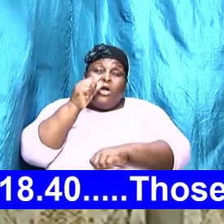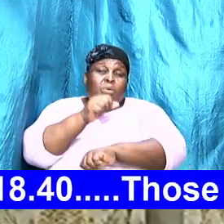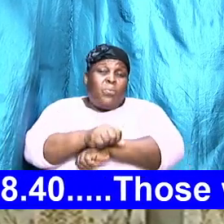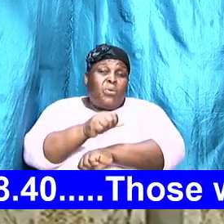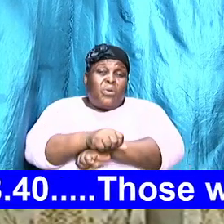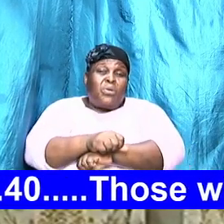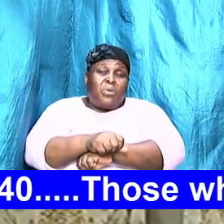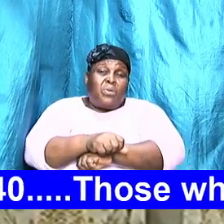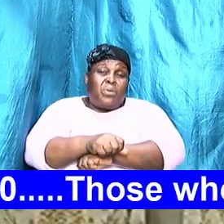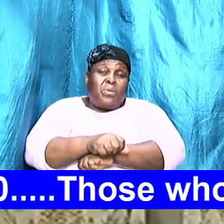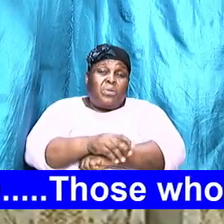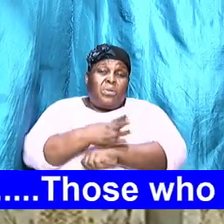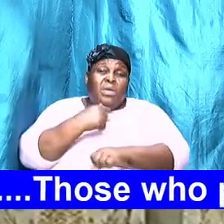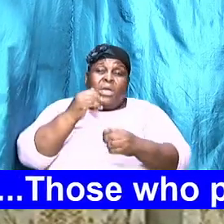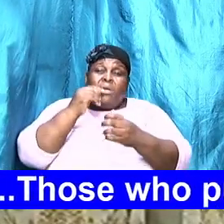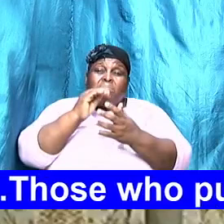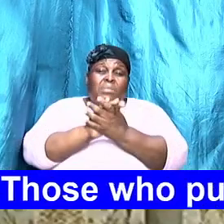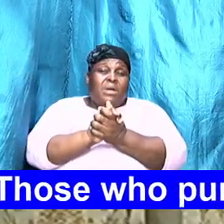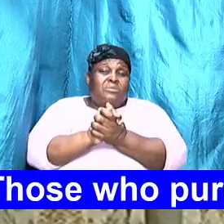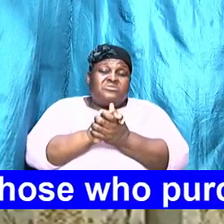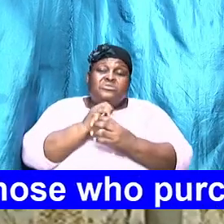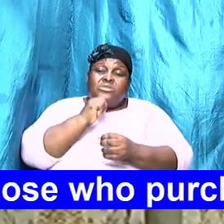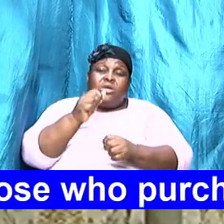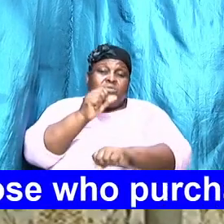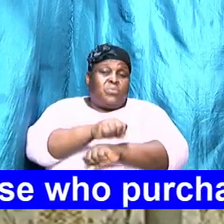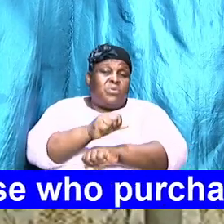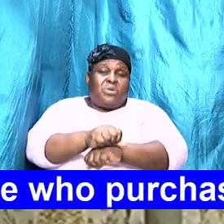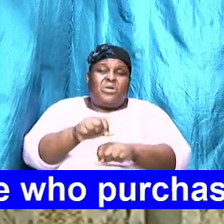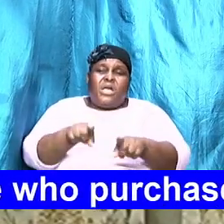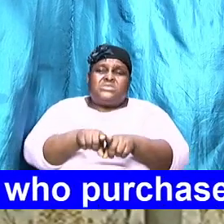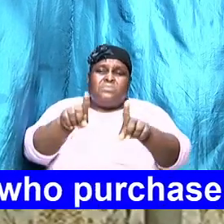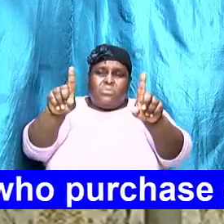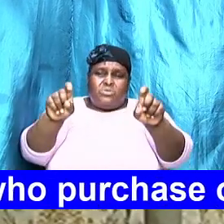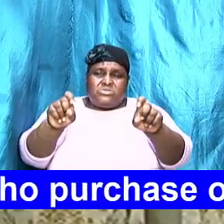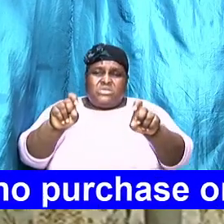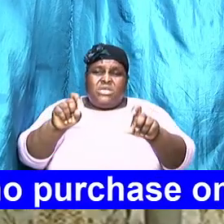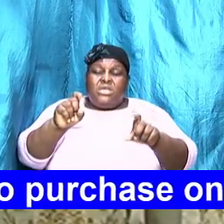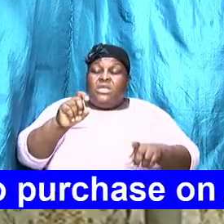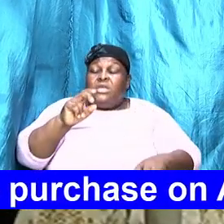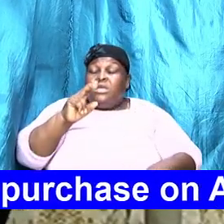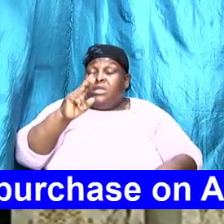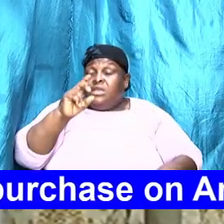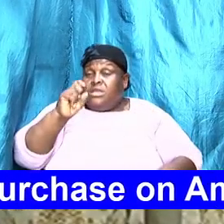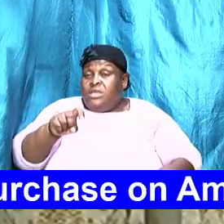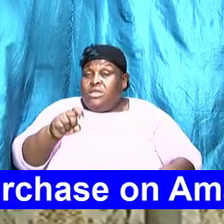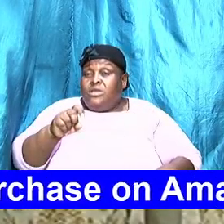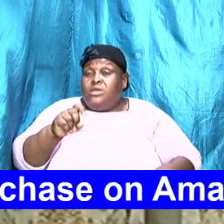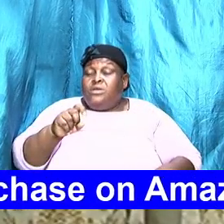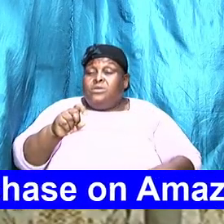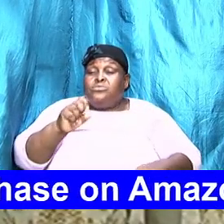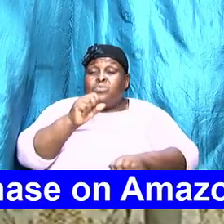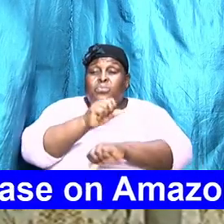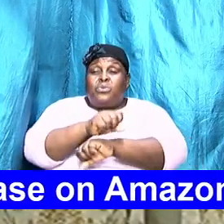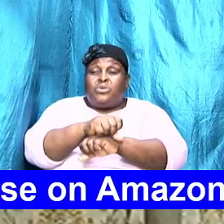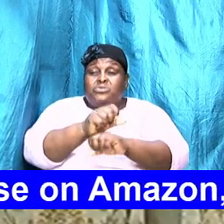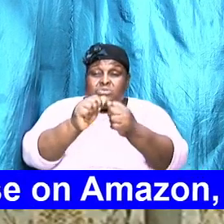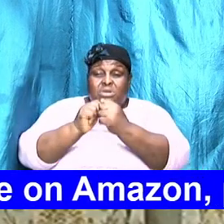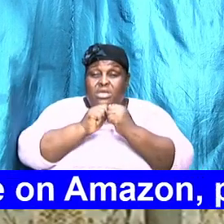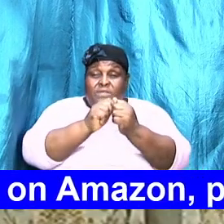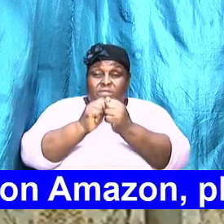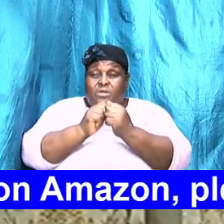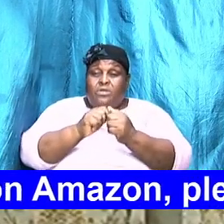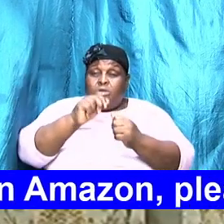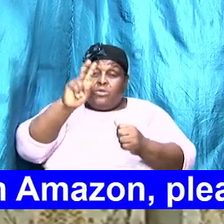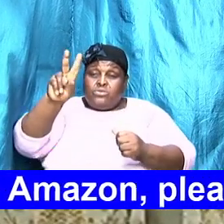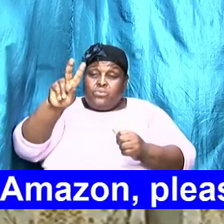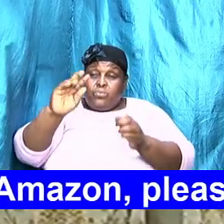work as it should we need to be together we are one the twin has become one and God established that and